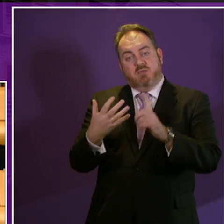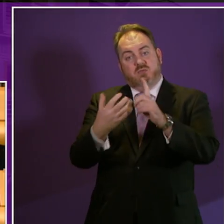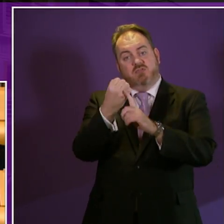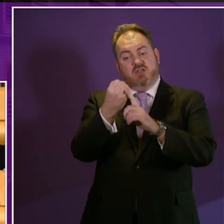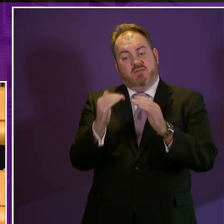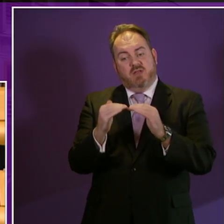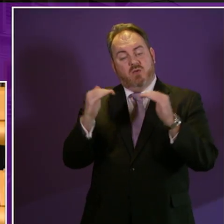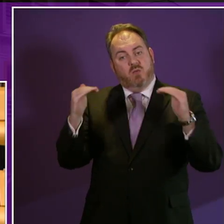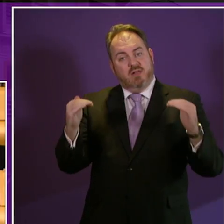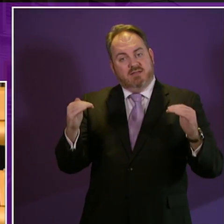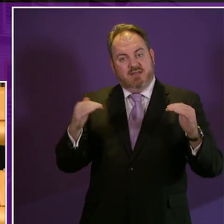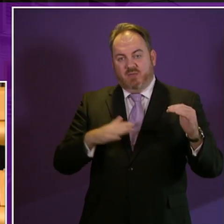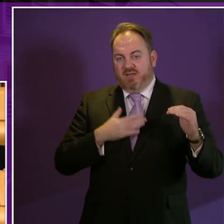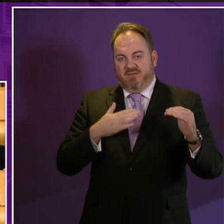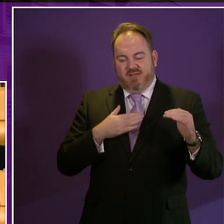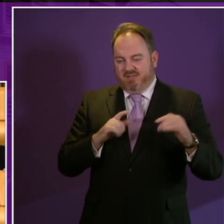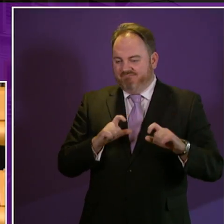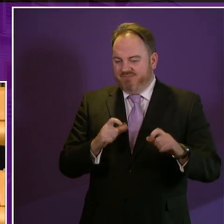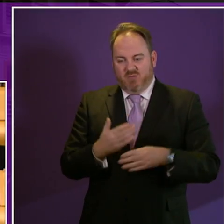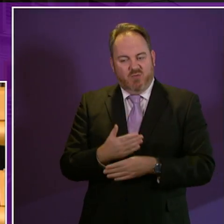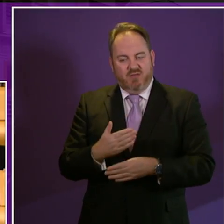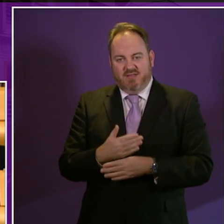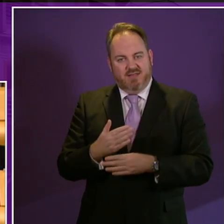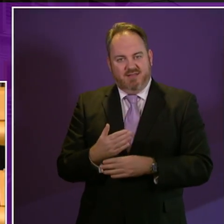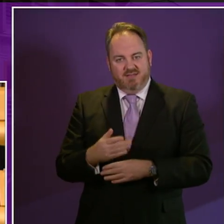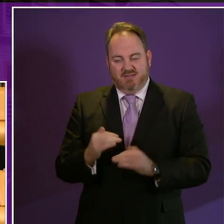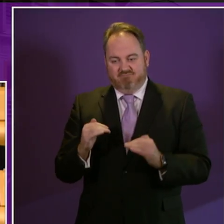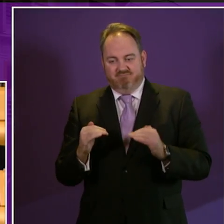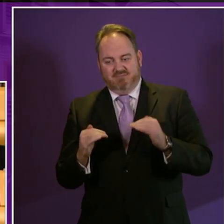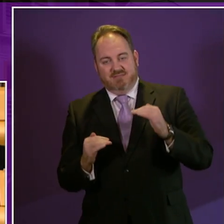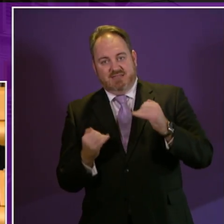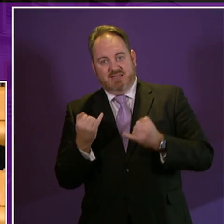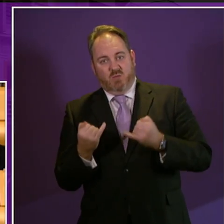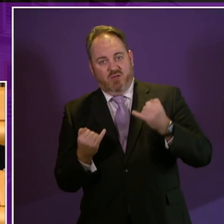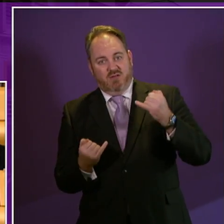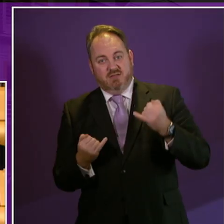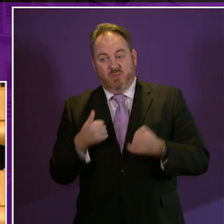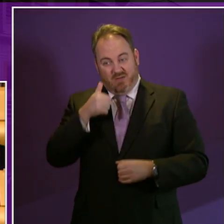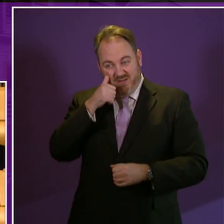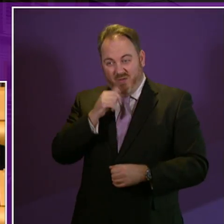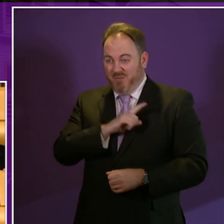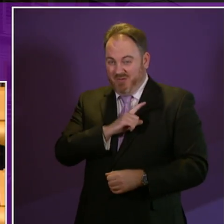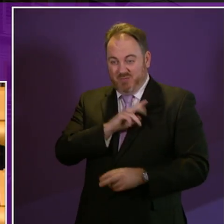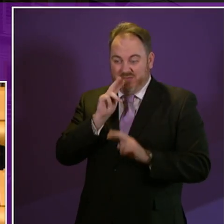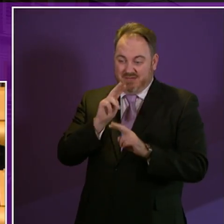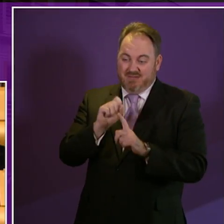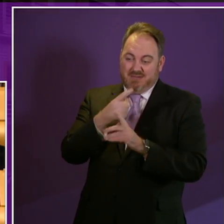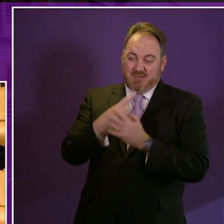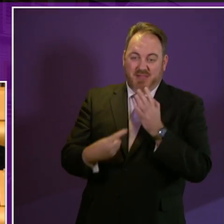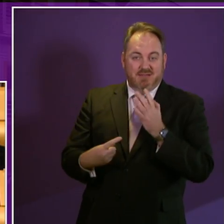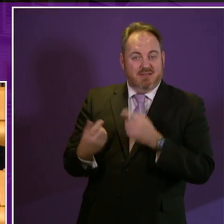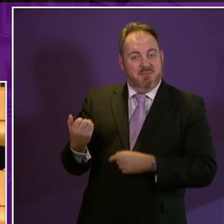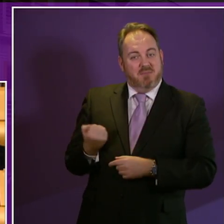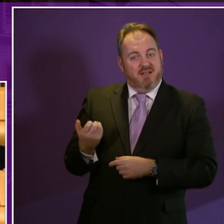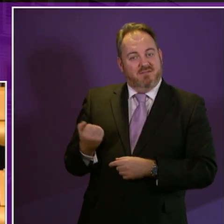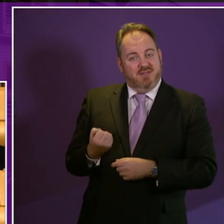people has gone into reverse in the past few years particularly as a result of disability benefit cuts these cuts as